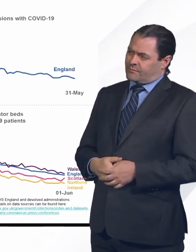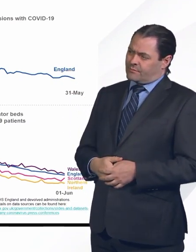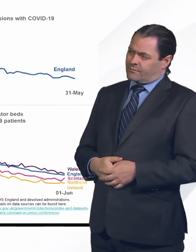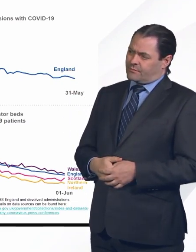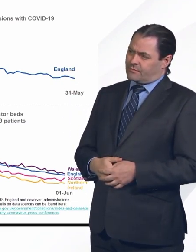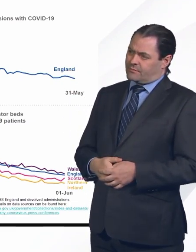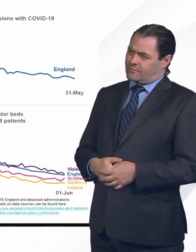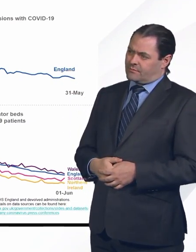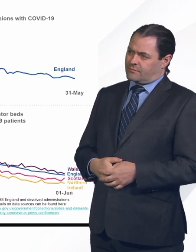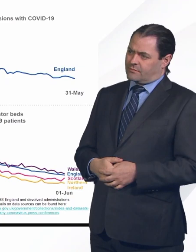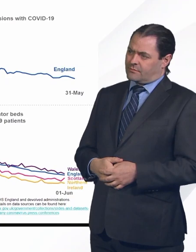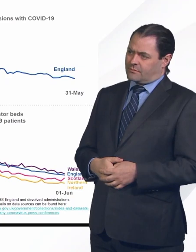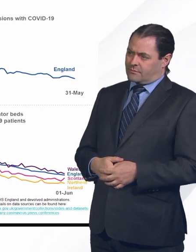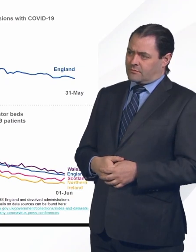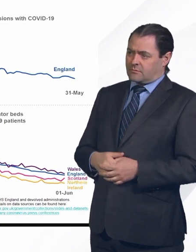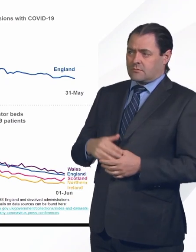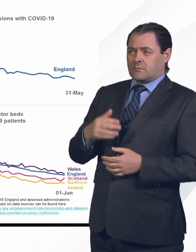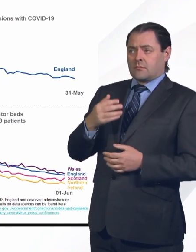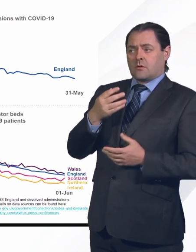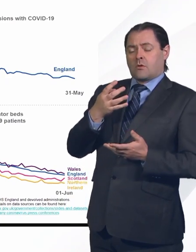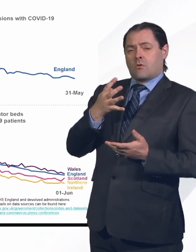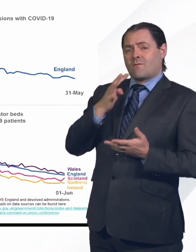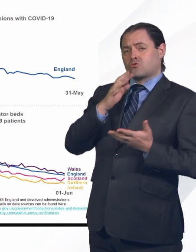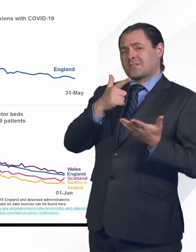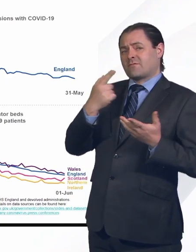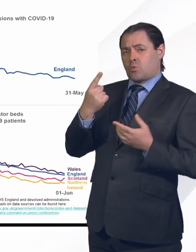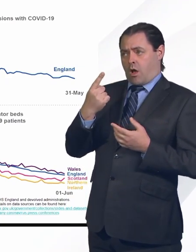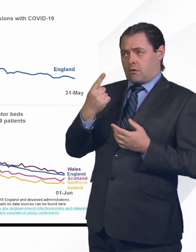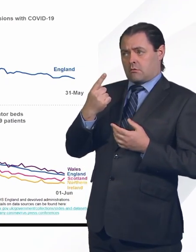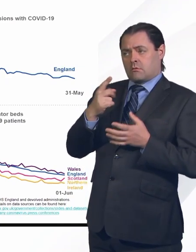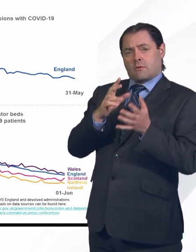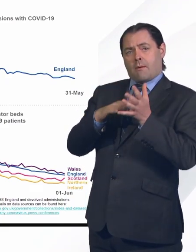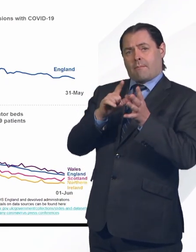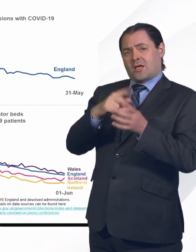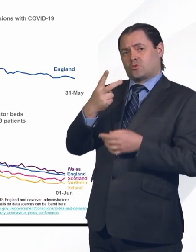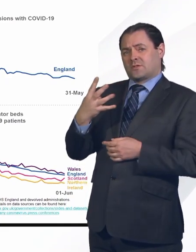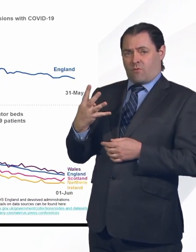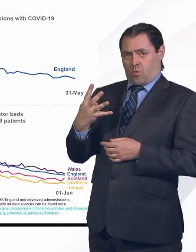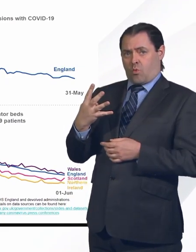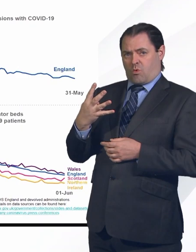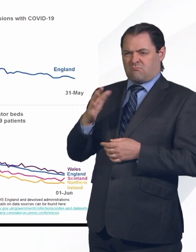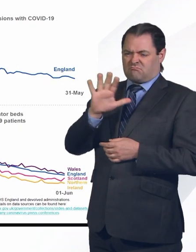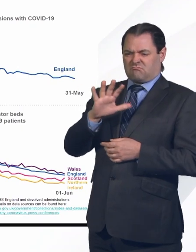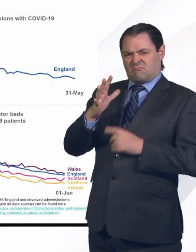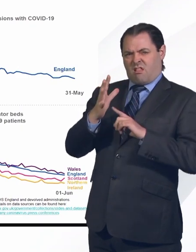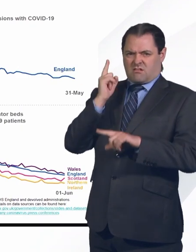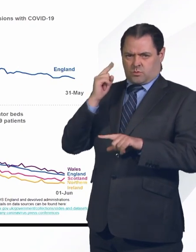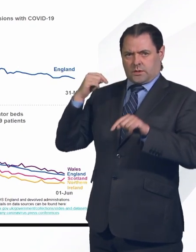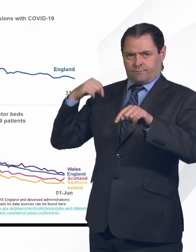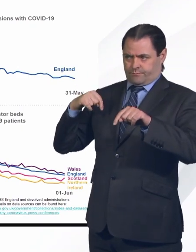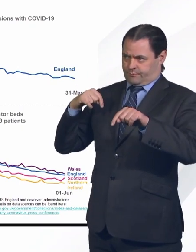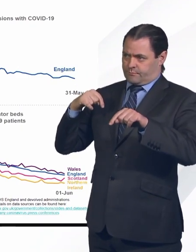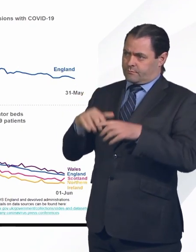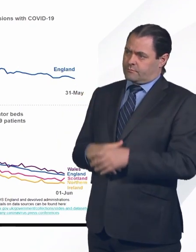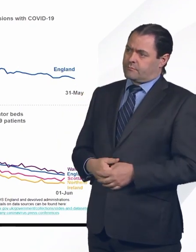down from 471 on the 24th of May, so just over a week ago, and